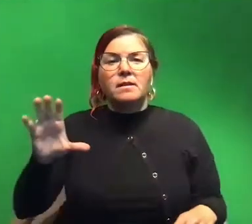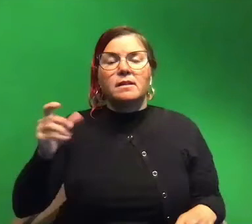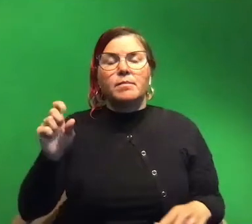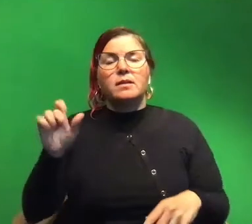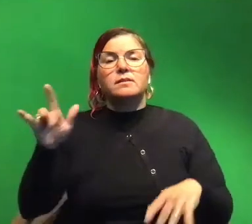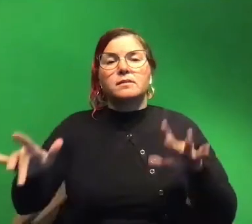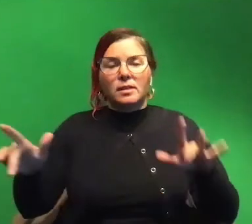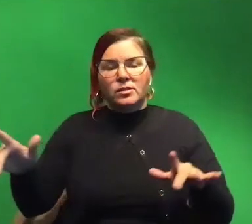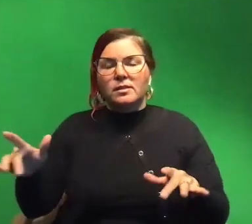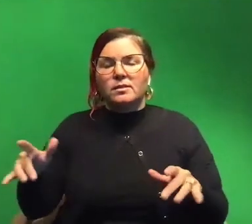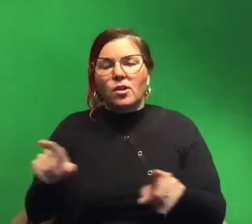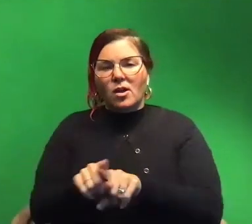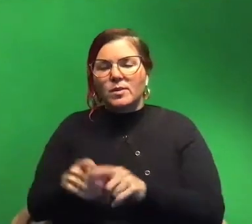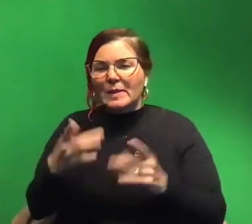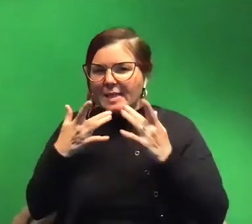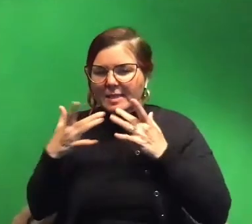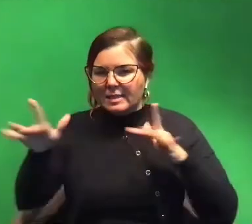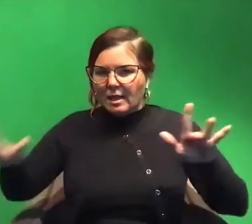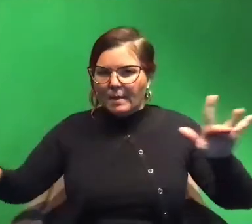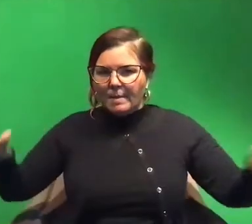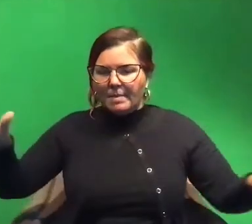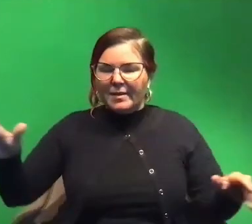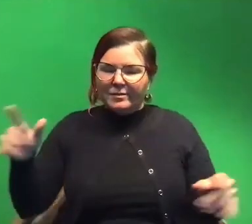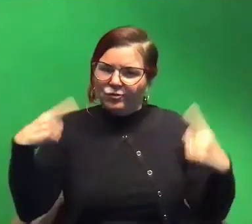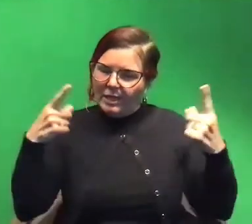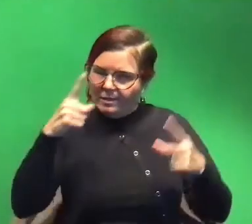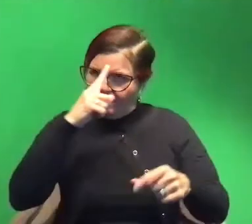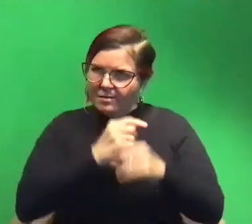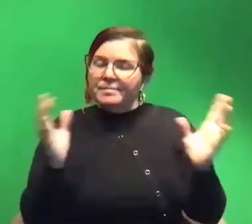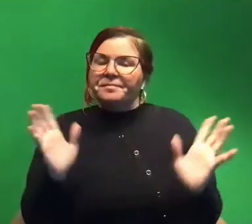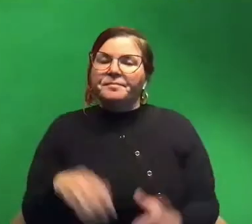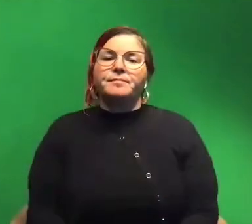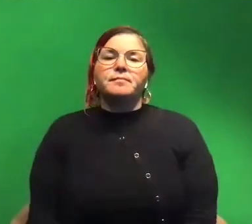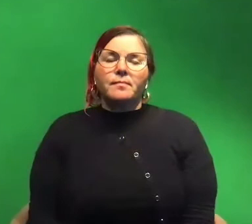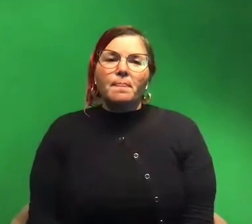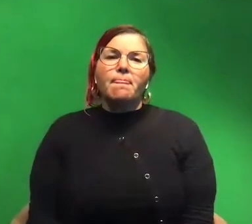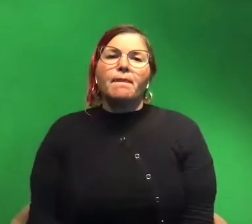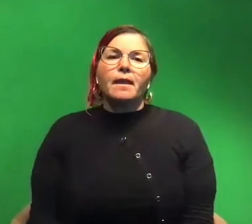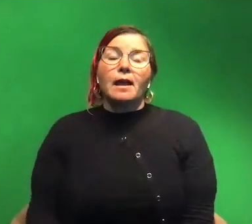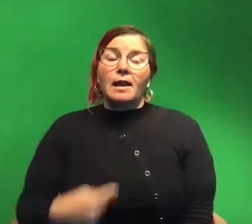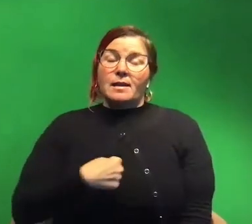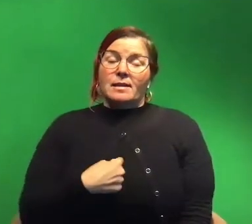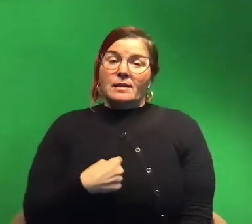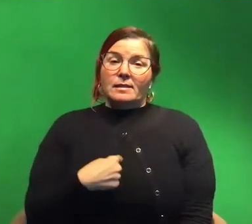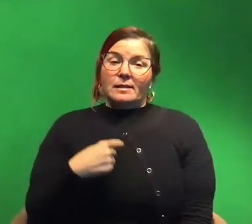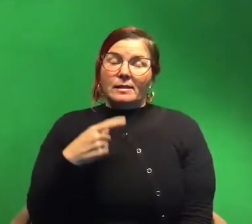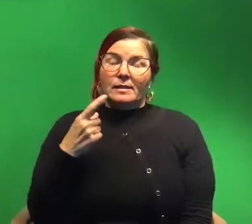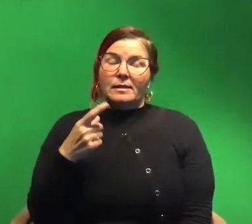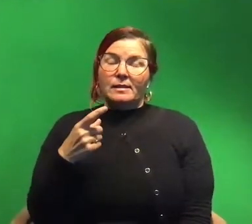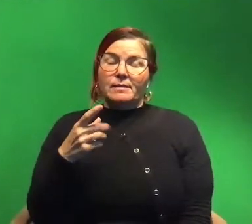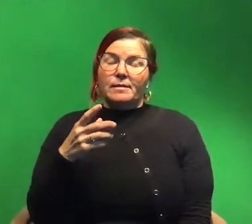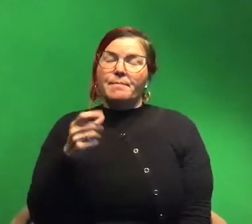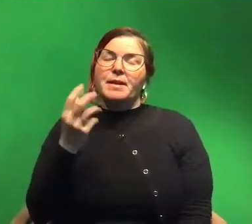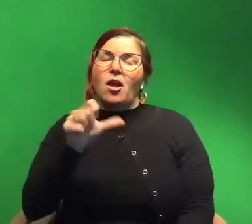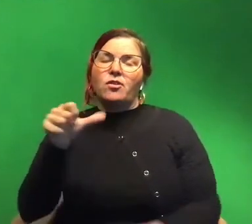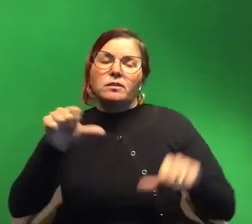things they're also tasting them which is a wild thing to think about um and so i think and many other cephalopod